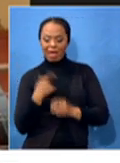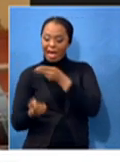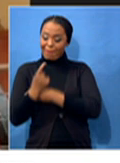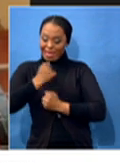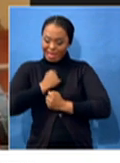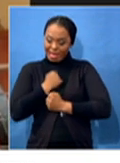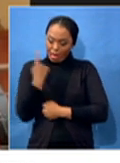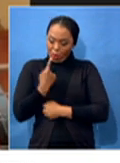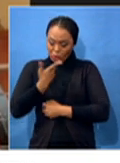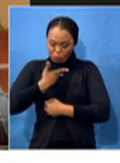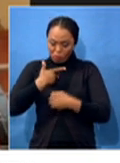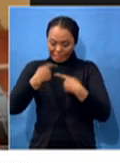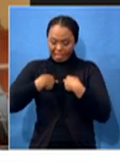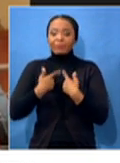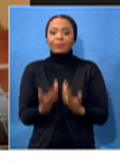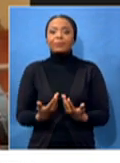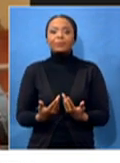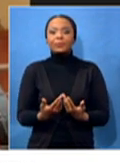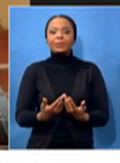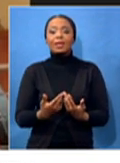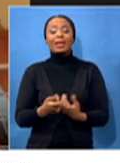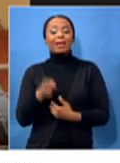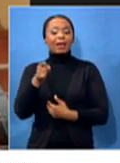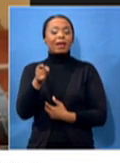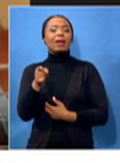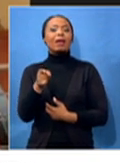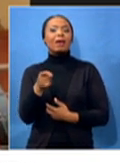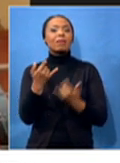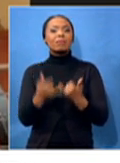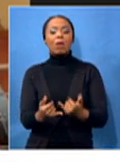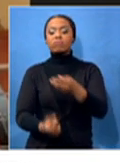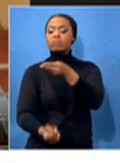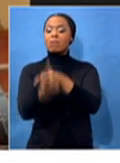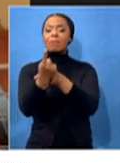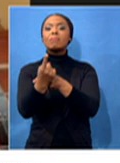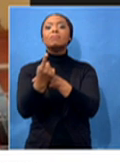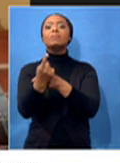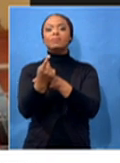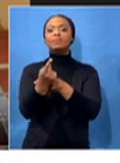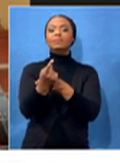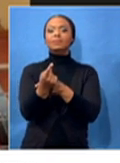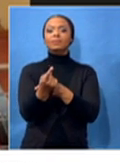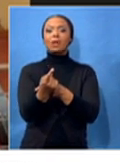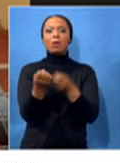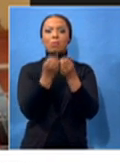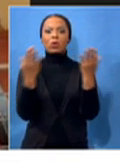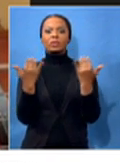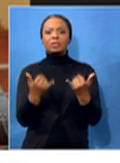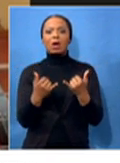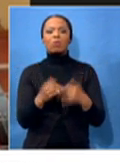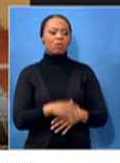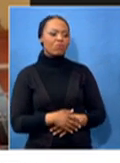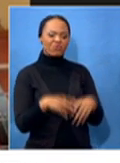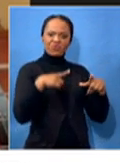sudden, you know, they came out in a way that is almost like a rich color. It's almost